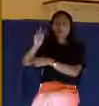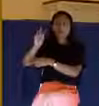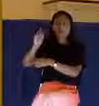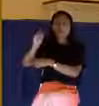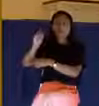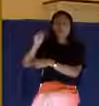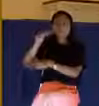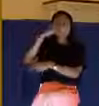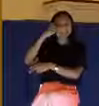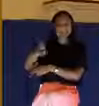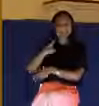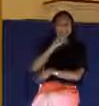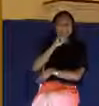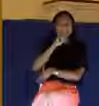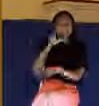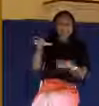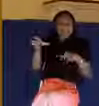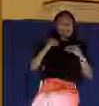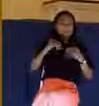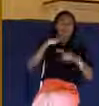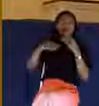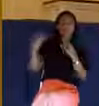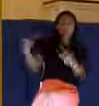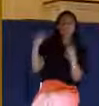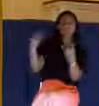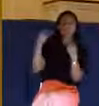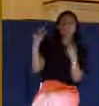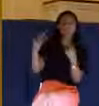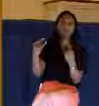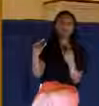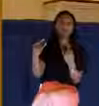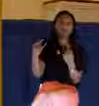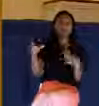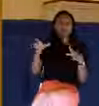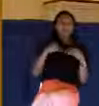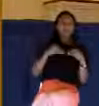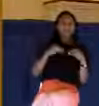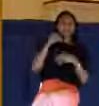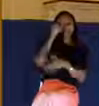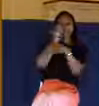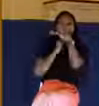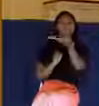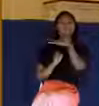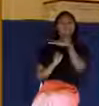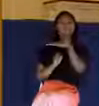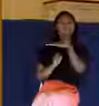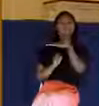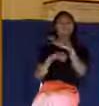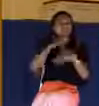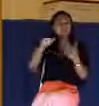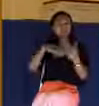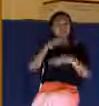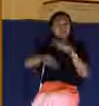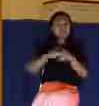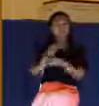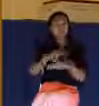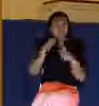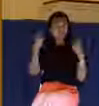to all the reproaches. He submitted to all the suffering. He offered no defense. And he took upon him the sins of the world